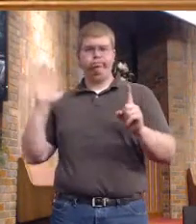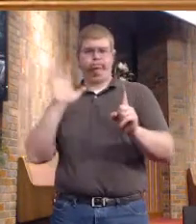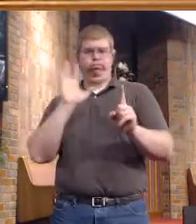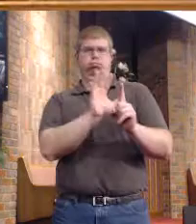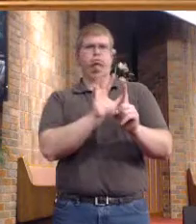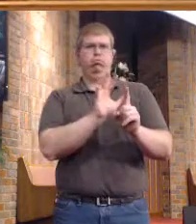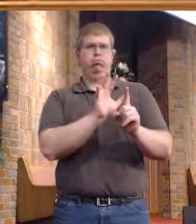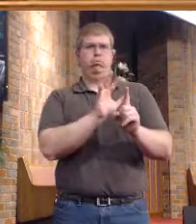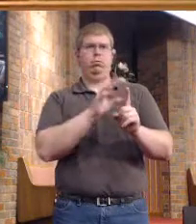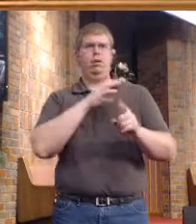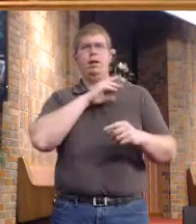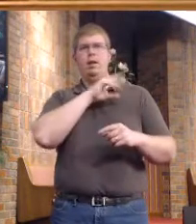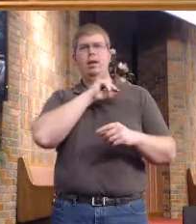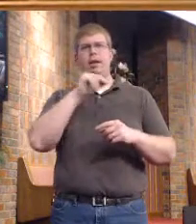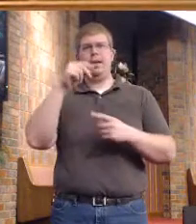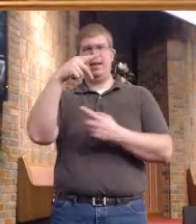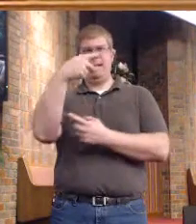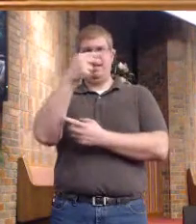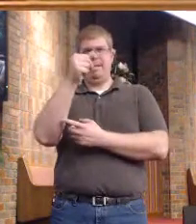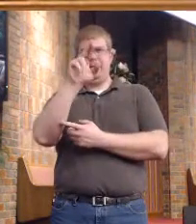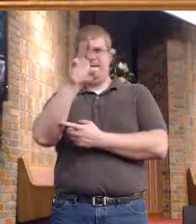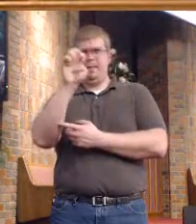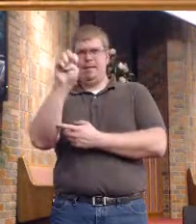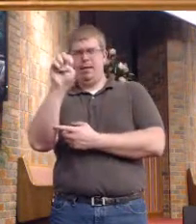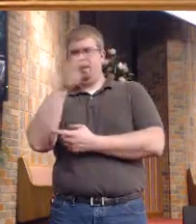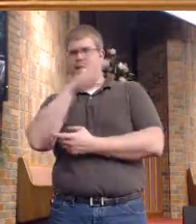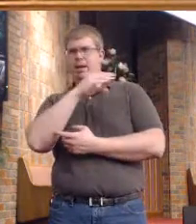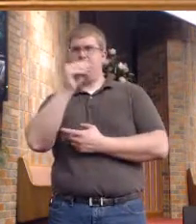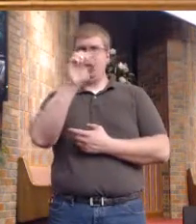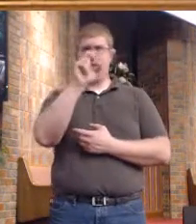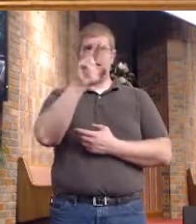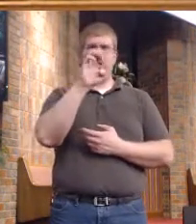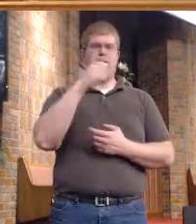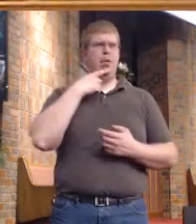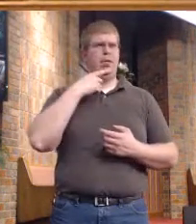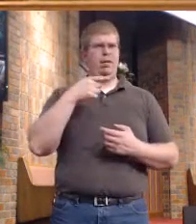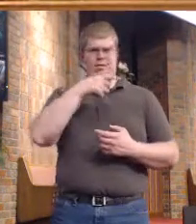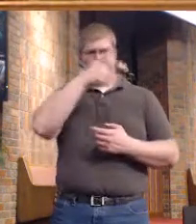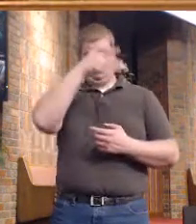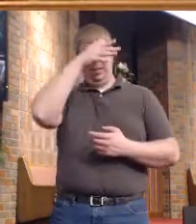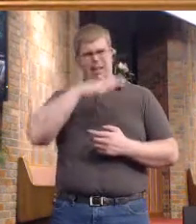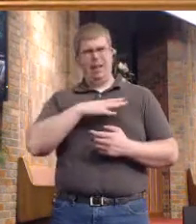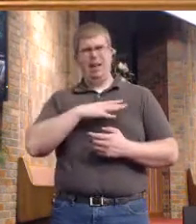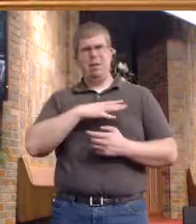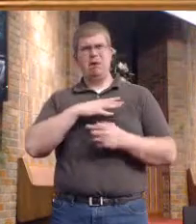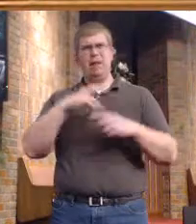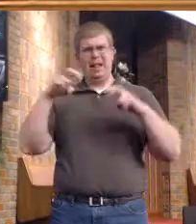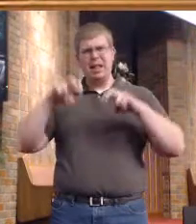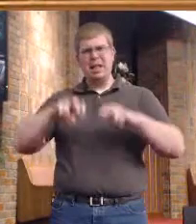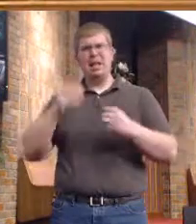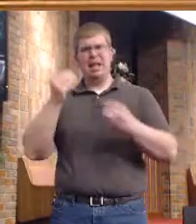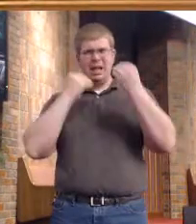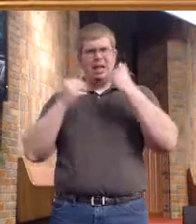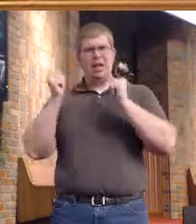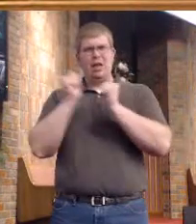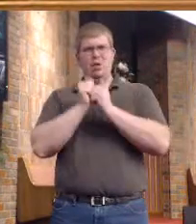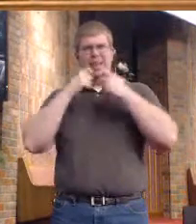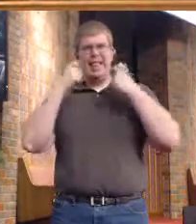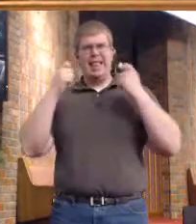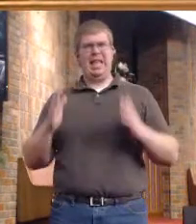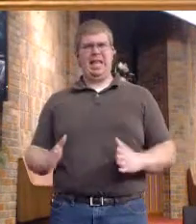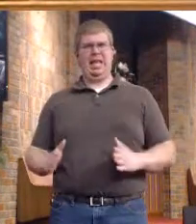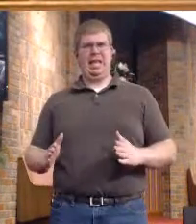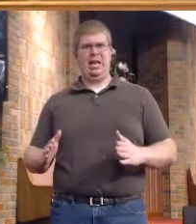Pharisees and scribes complained, saying, This man receives sinners and eats with them. So he spoke this parable to them, saying,